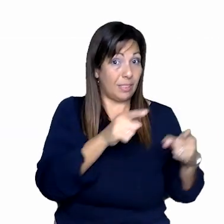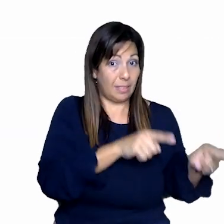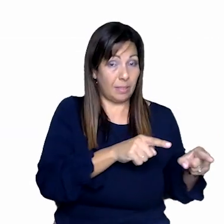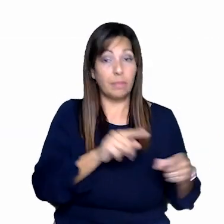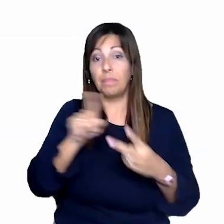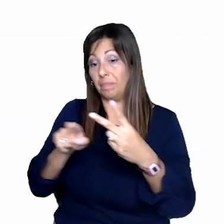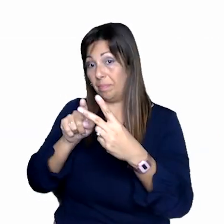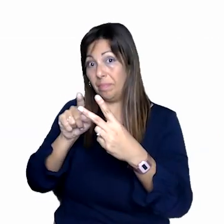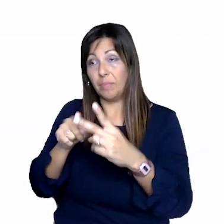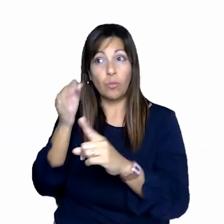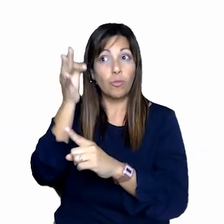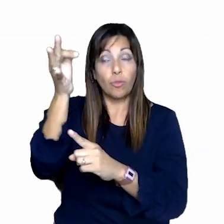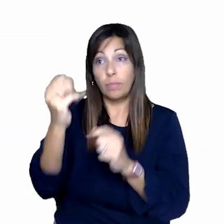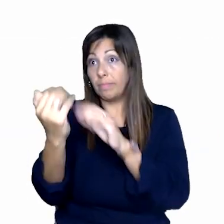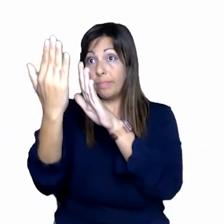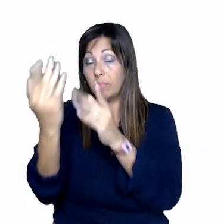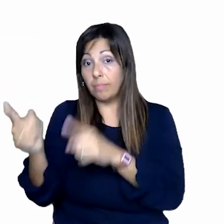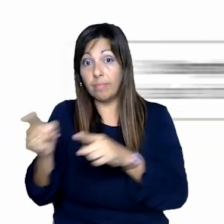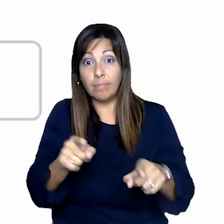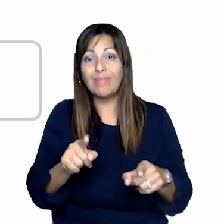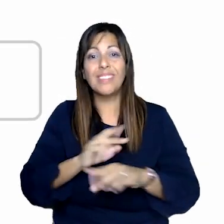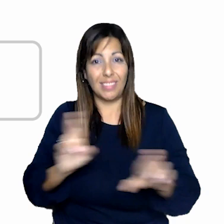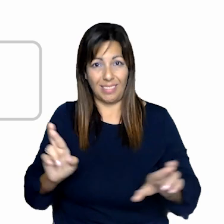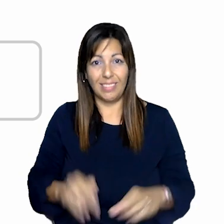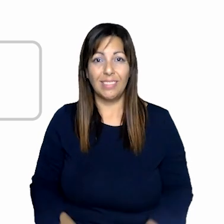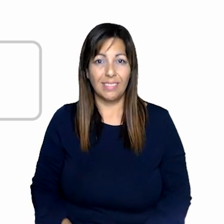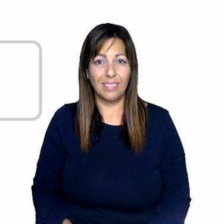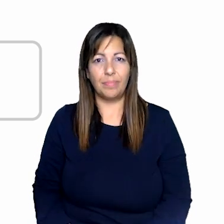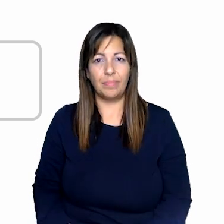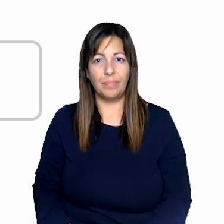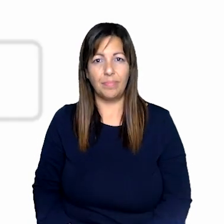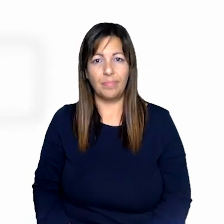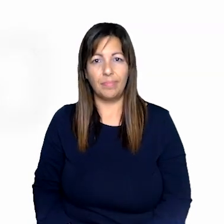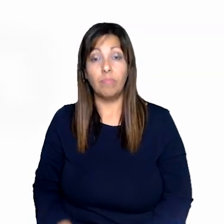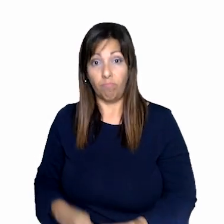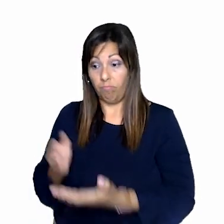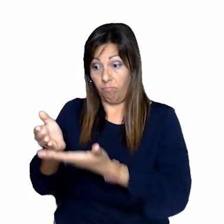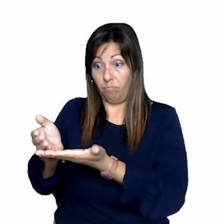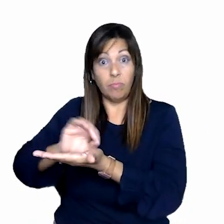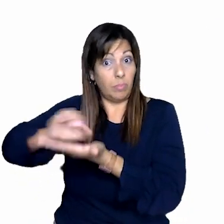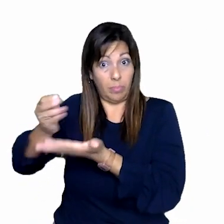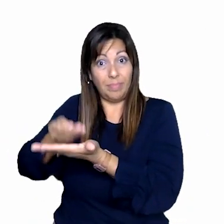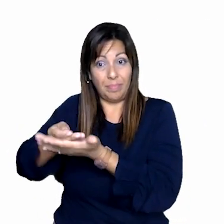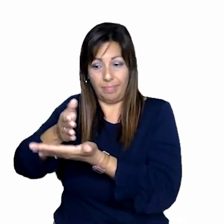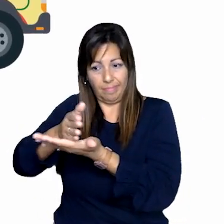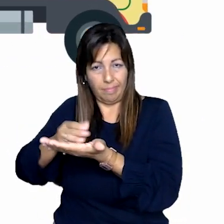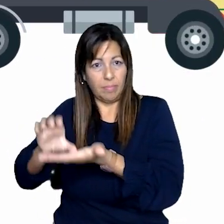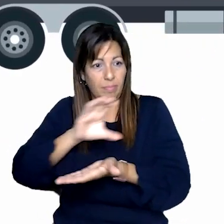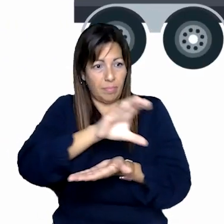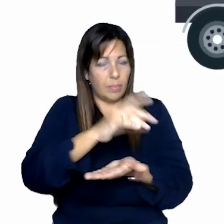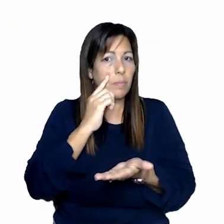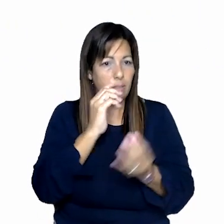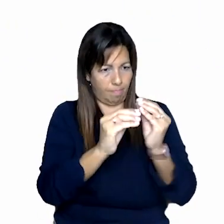and to strengthen ourselves in the face of possible future adversities. A significant portion of the funds will be used to improve